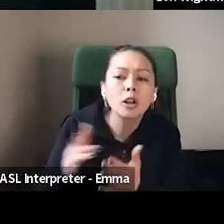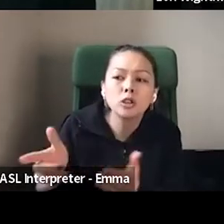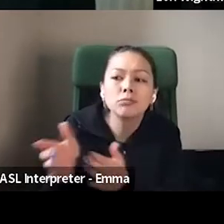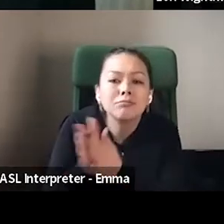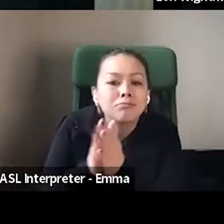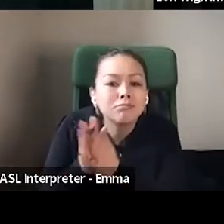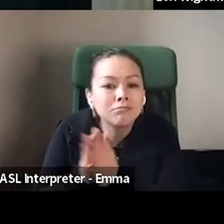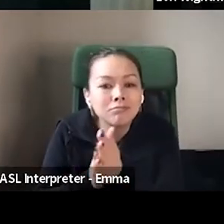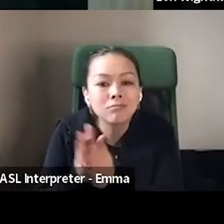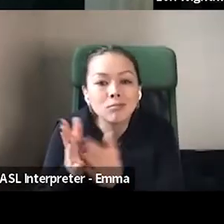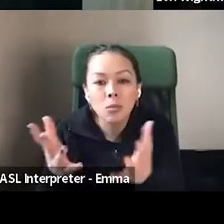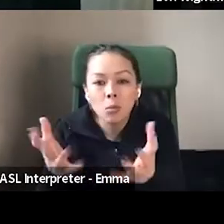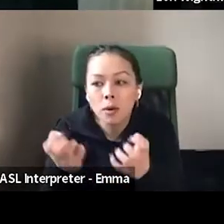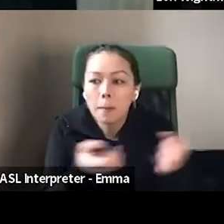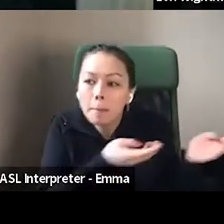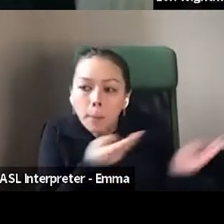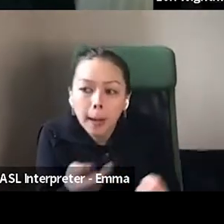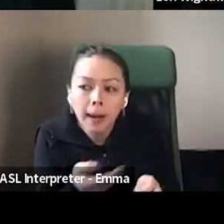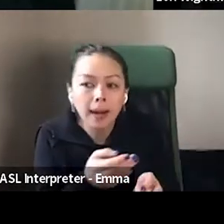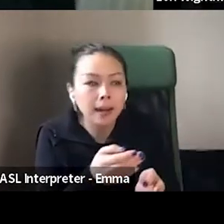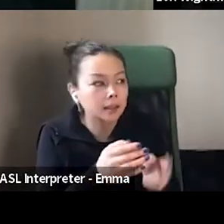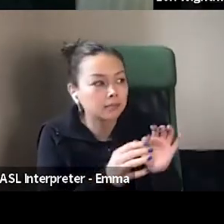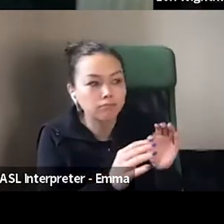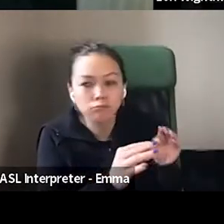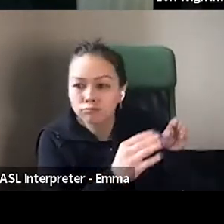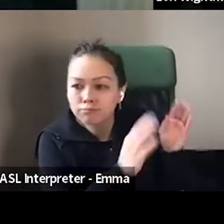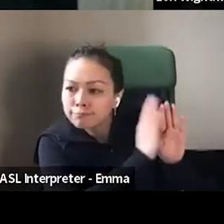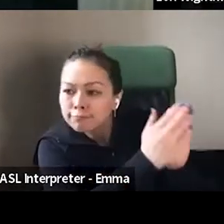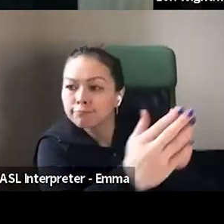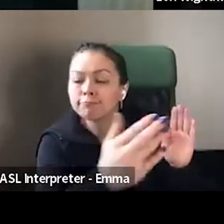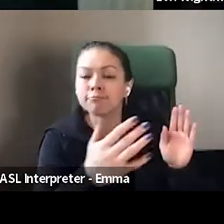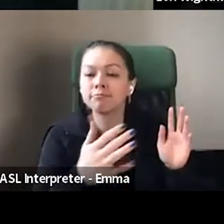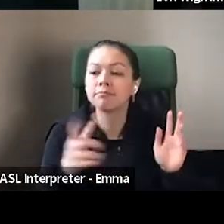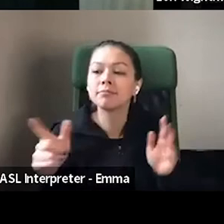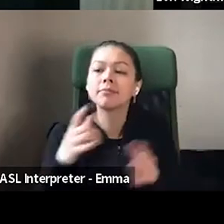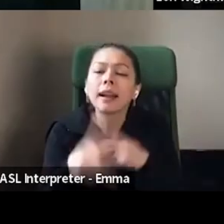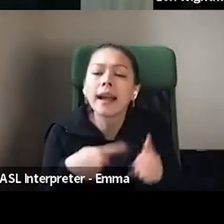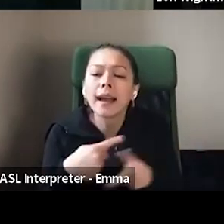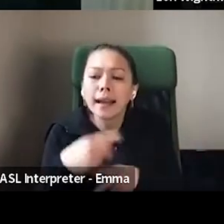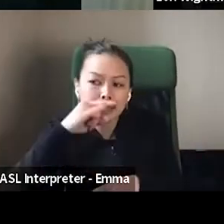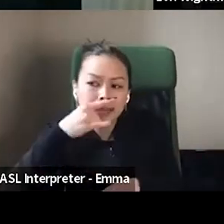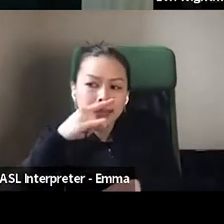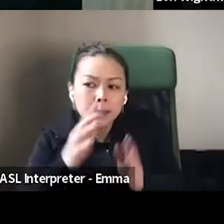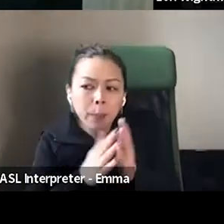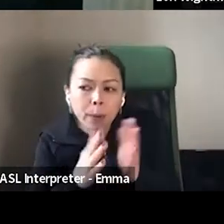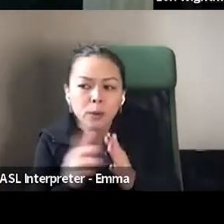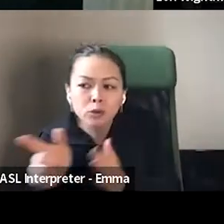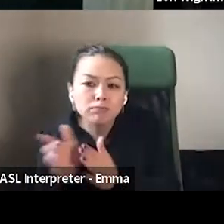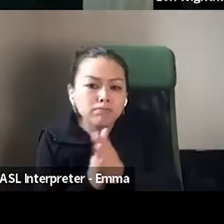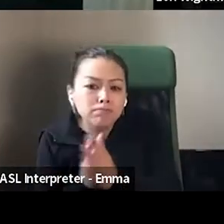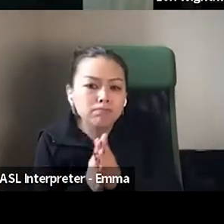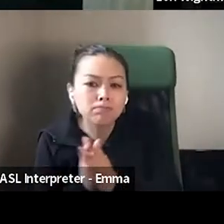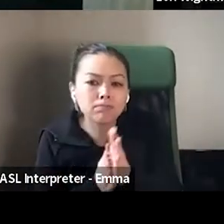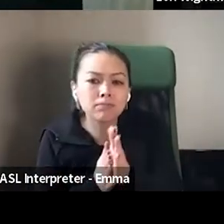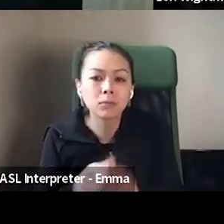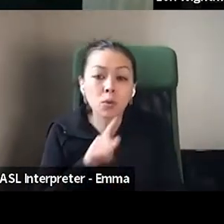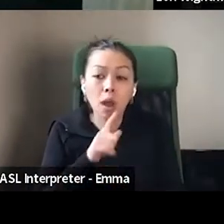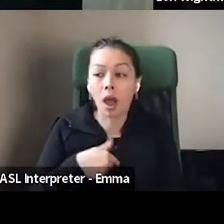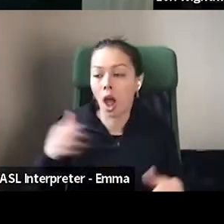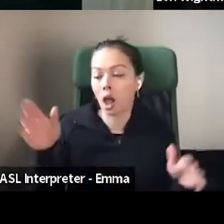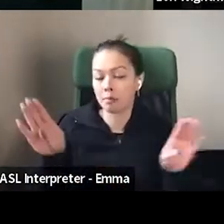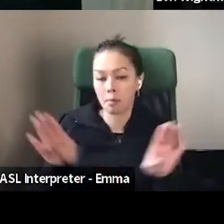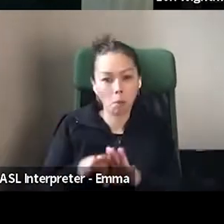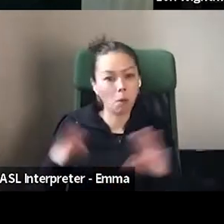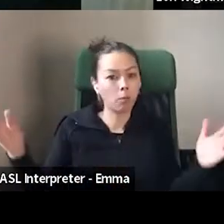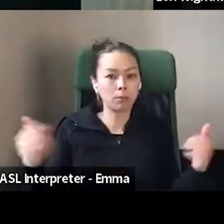kind of, there's no toy stores here either. So I have a fair amount of those things. So I'm very open to it. It's really just asking and they love it. They